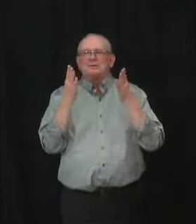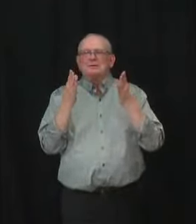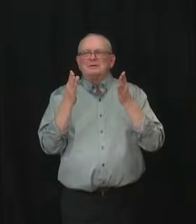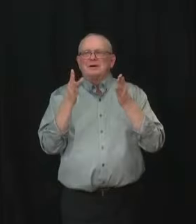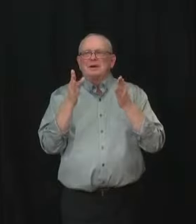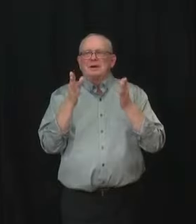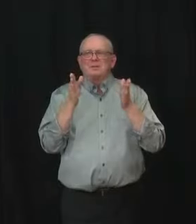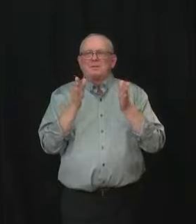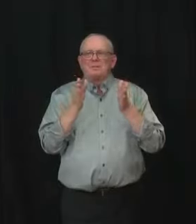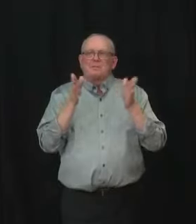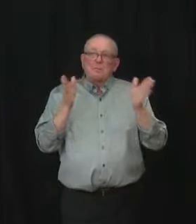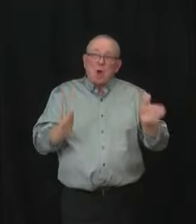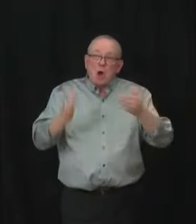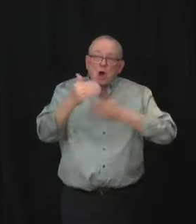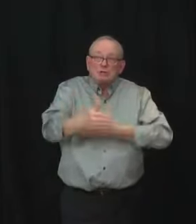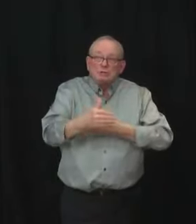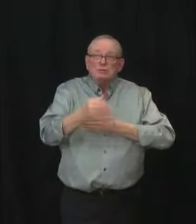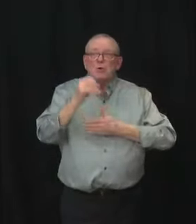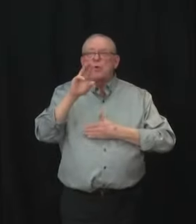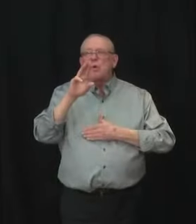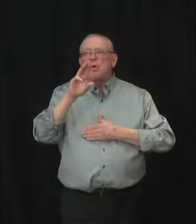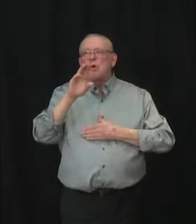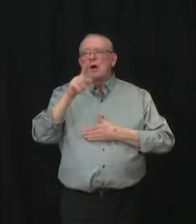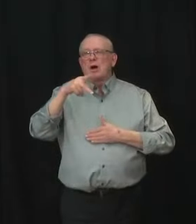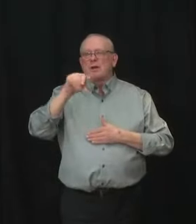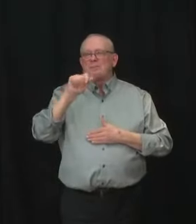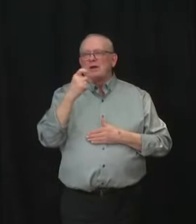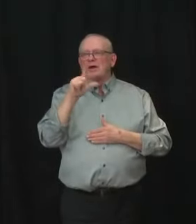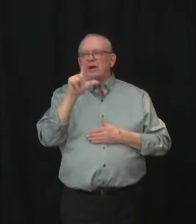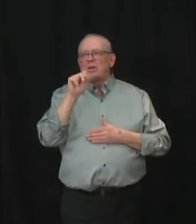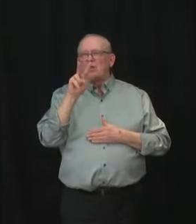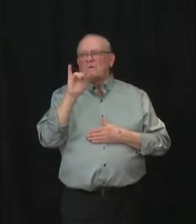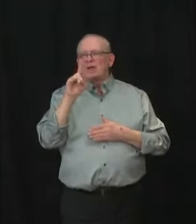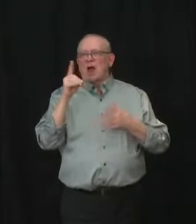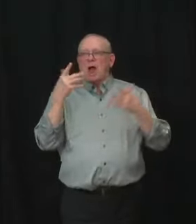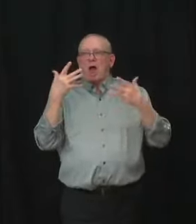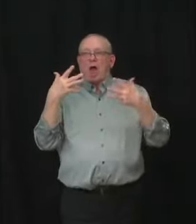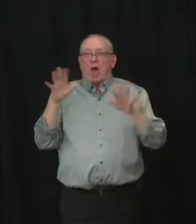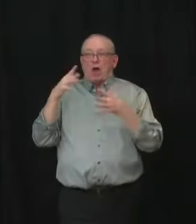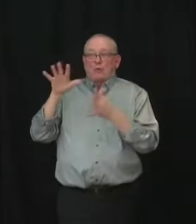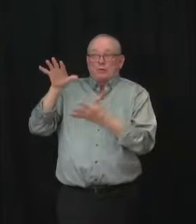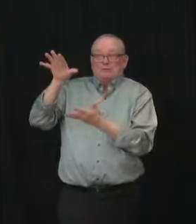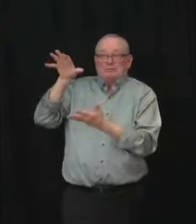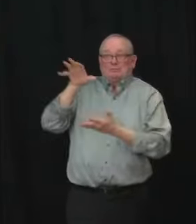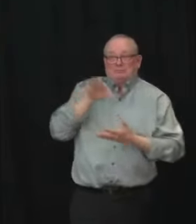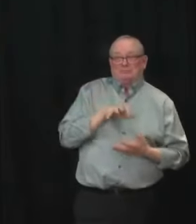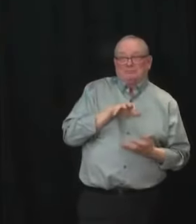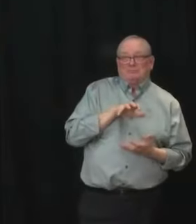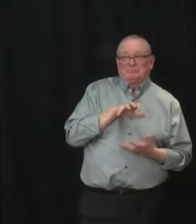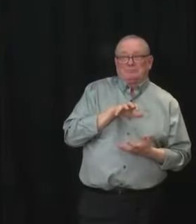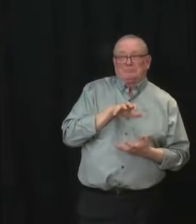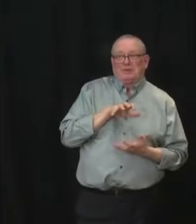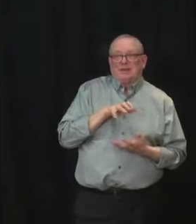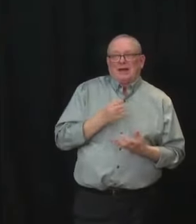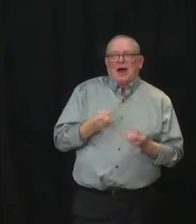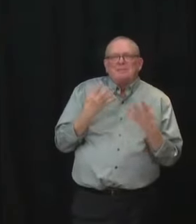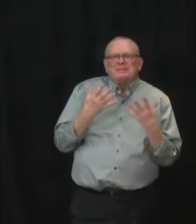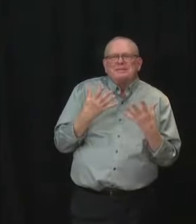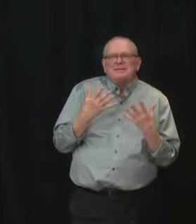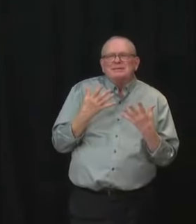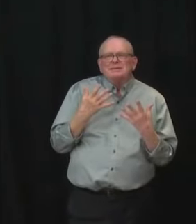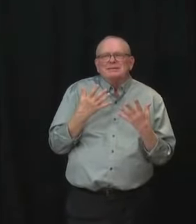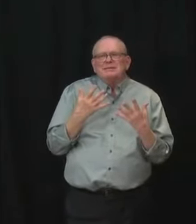have we received so far and what's the plan uh to um receive more?